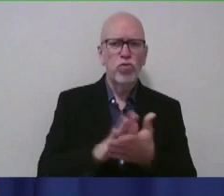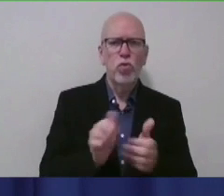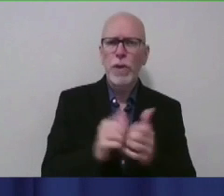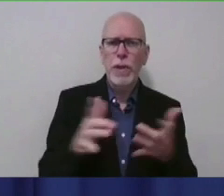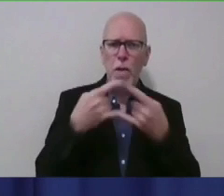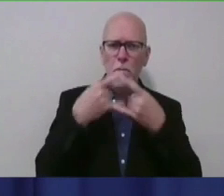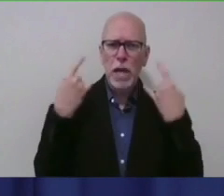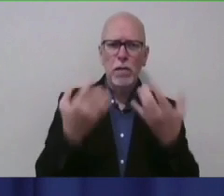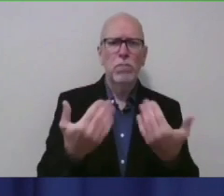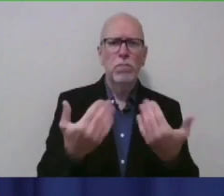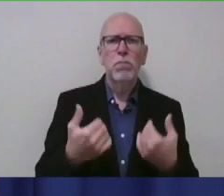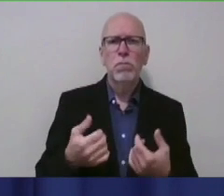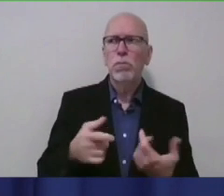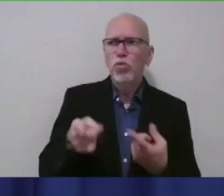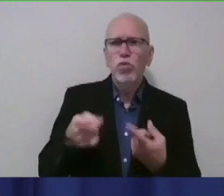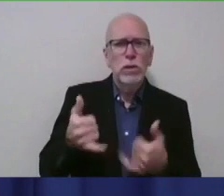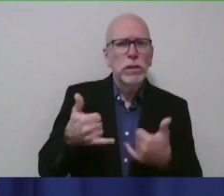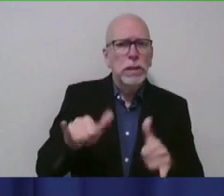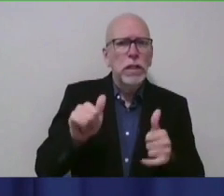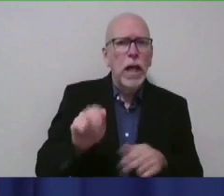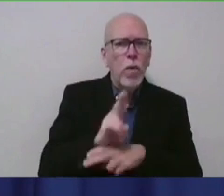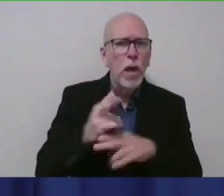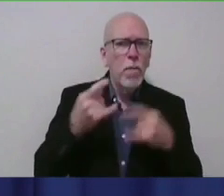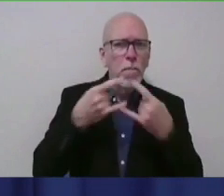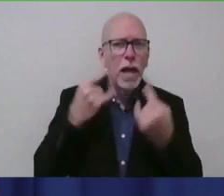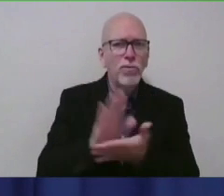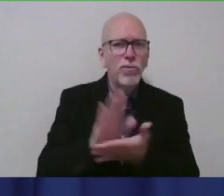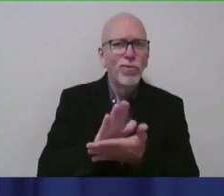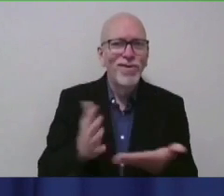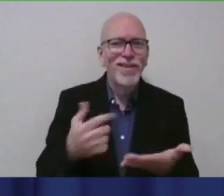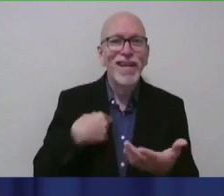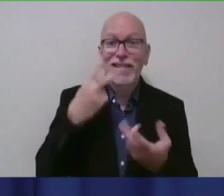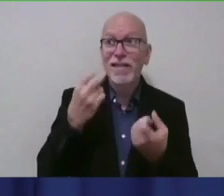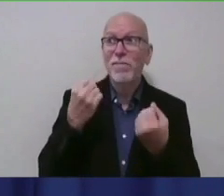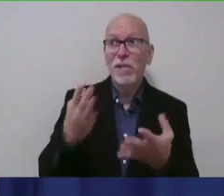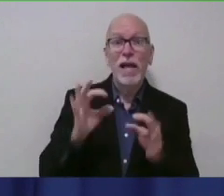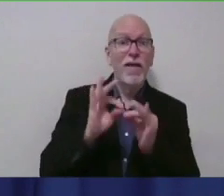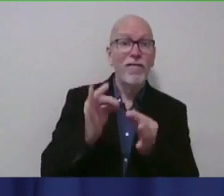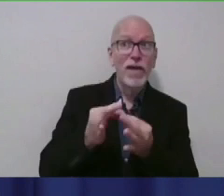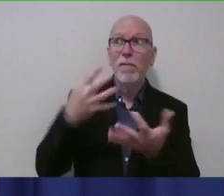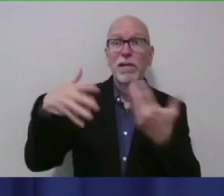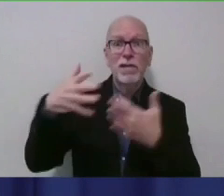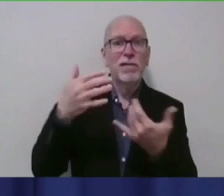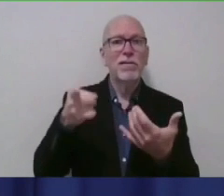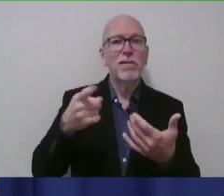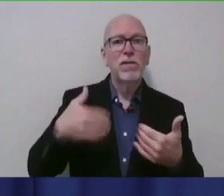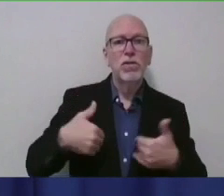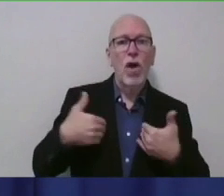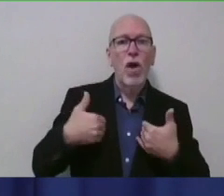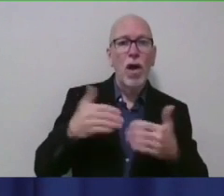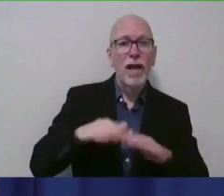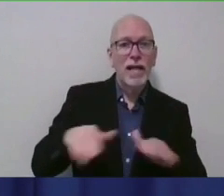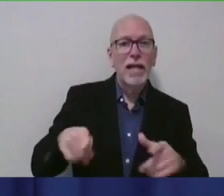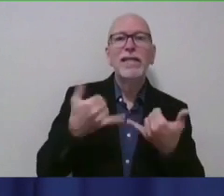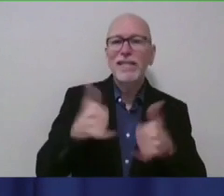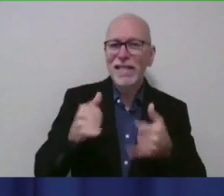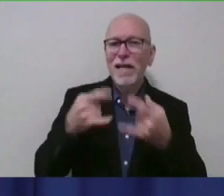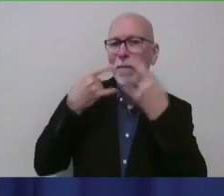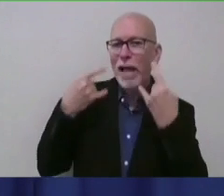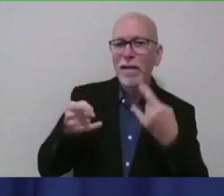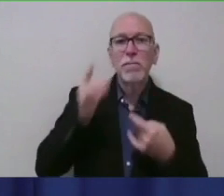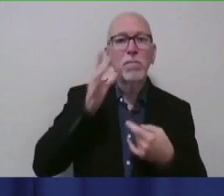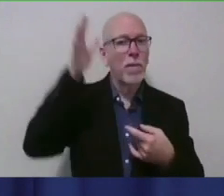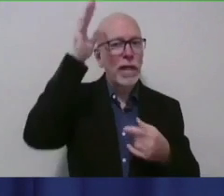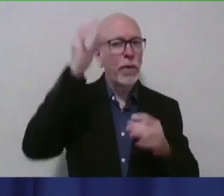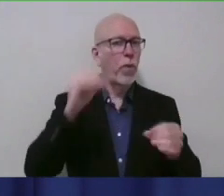You can still wear your mask to school. I've seen many families out and about where the young kids are masked and mom and dad are not.